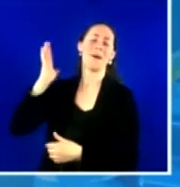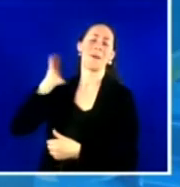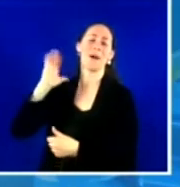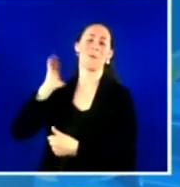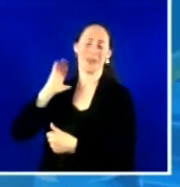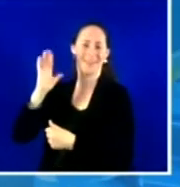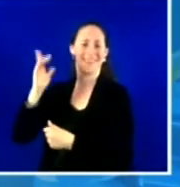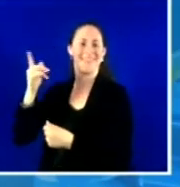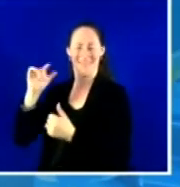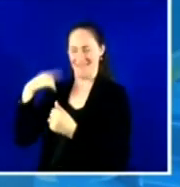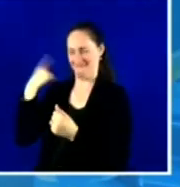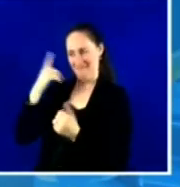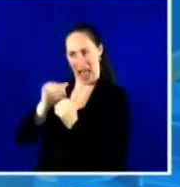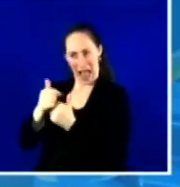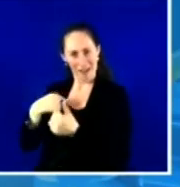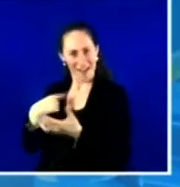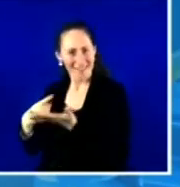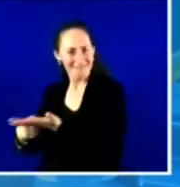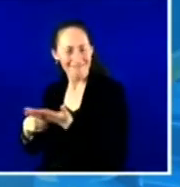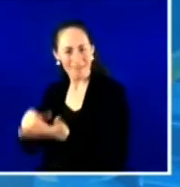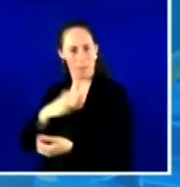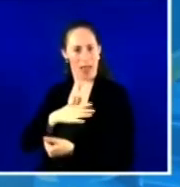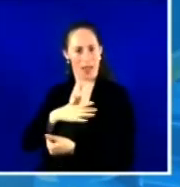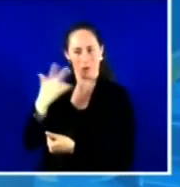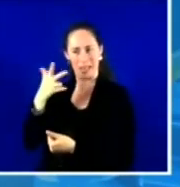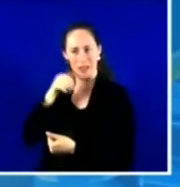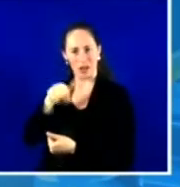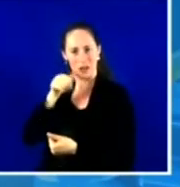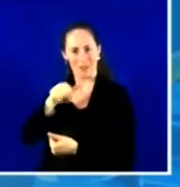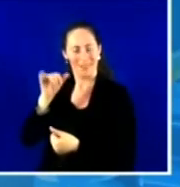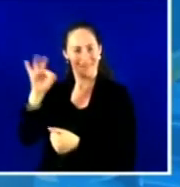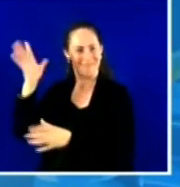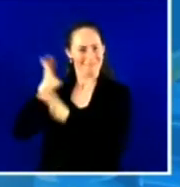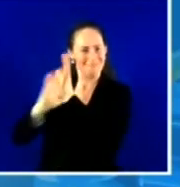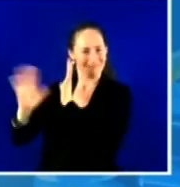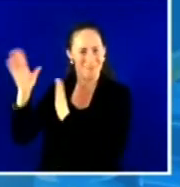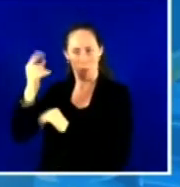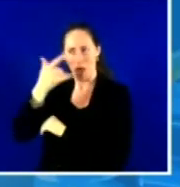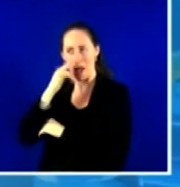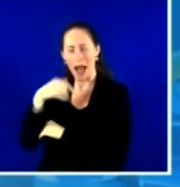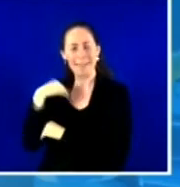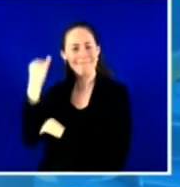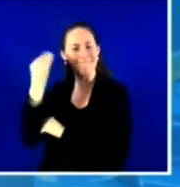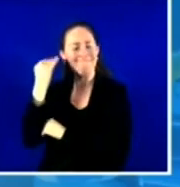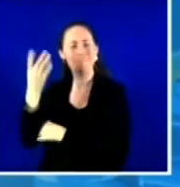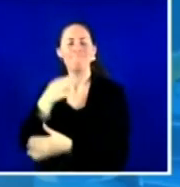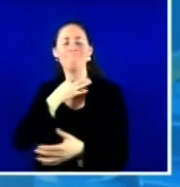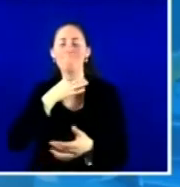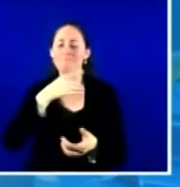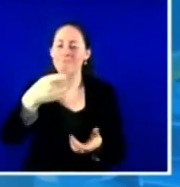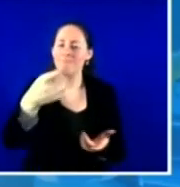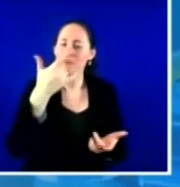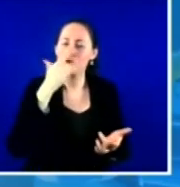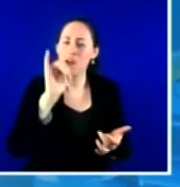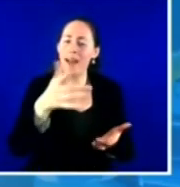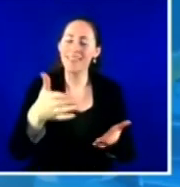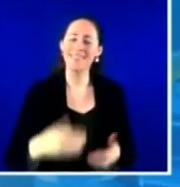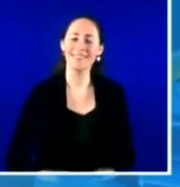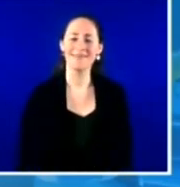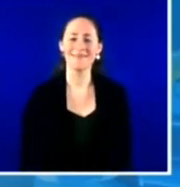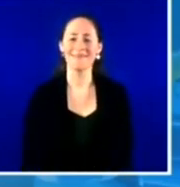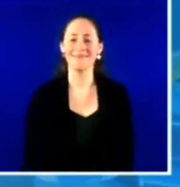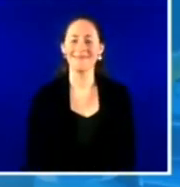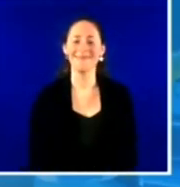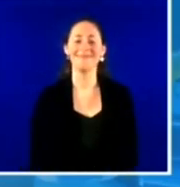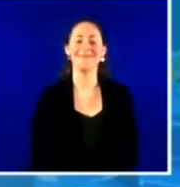go today if they were teenagers. So how did the conversation start? Well, that's it. That's a good question. Um, you know,